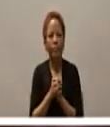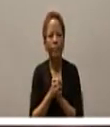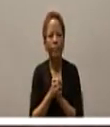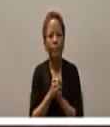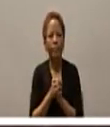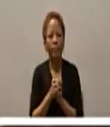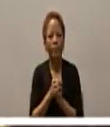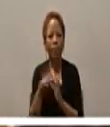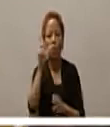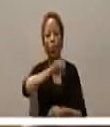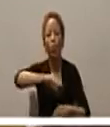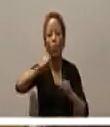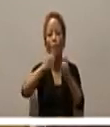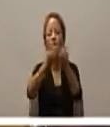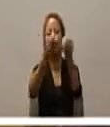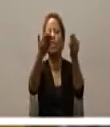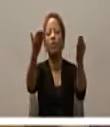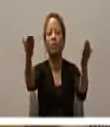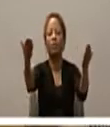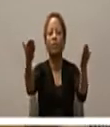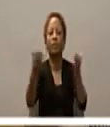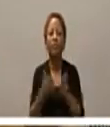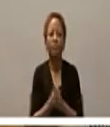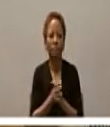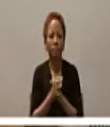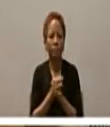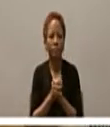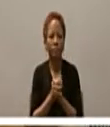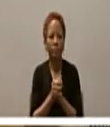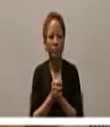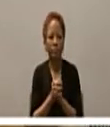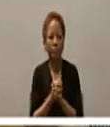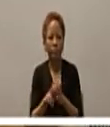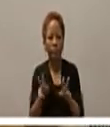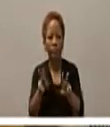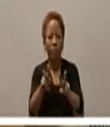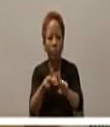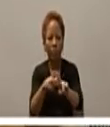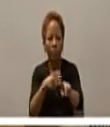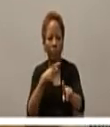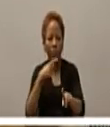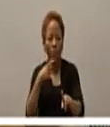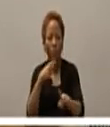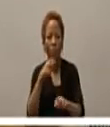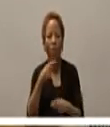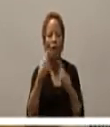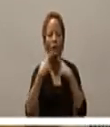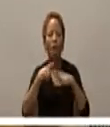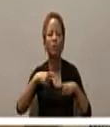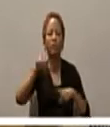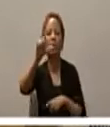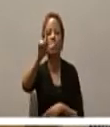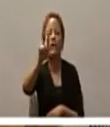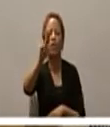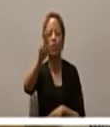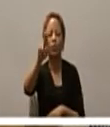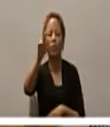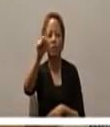the Lord be with you a reading from the Holy Gospel according to Luke